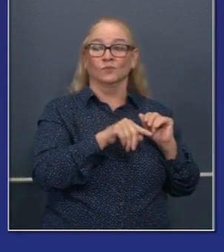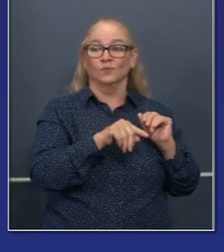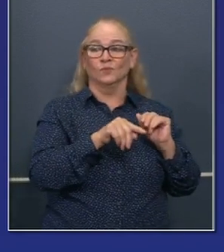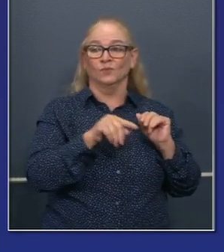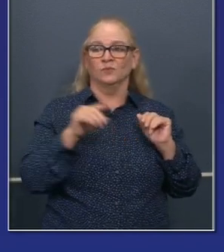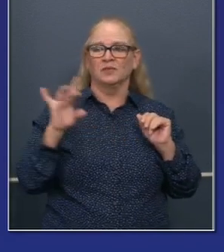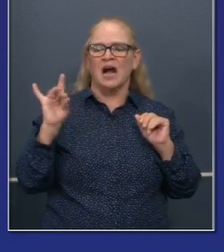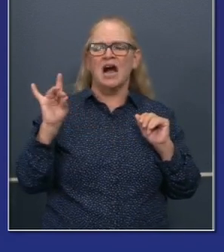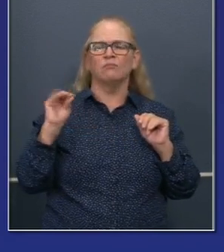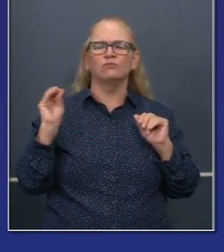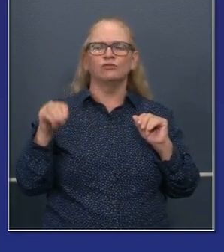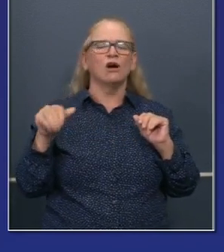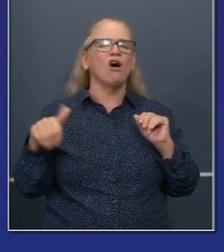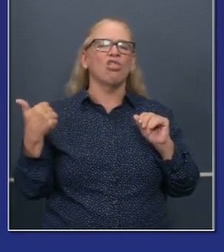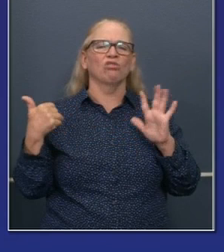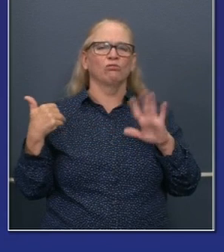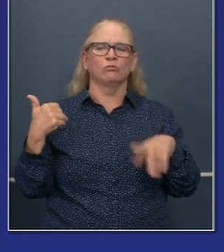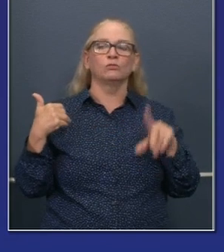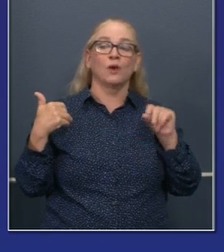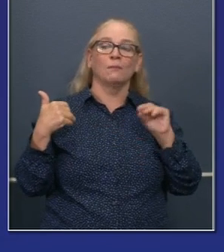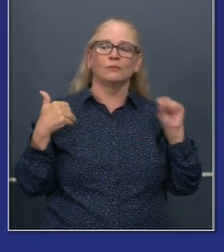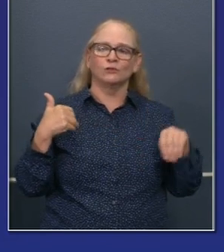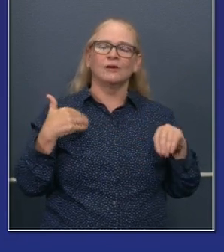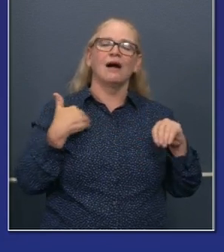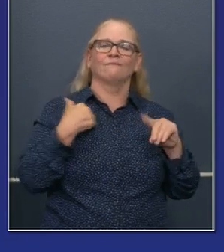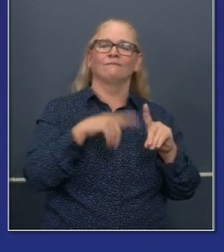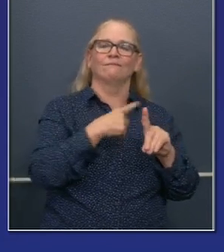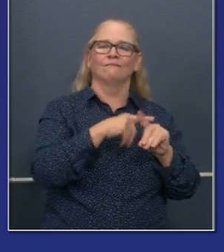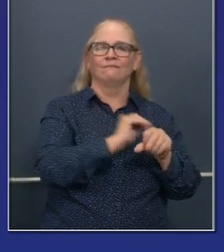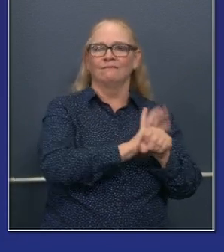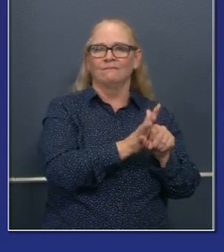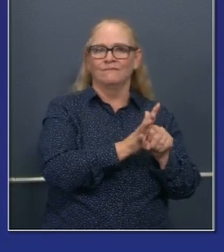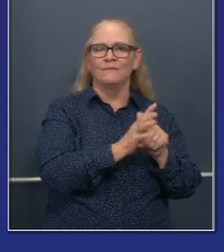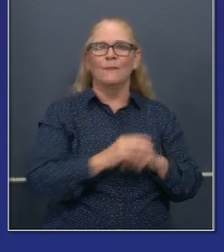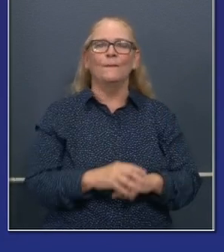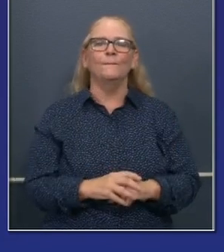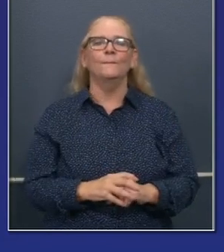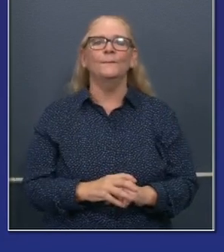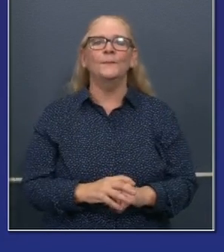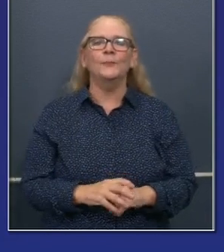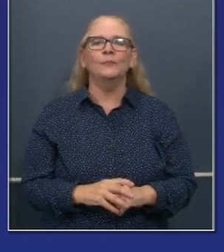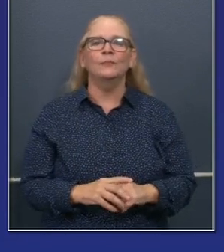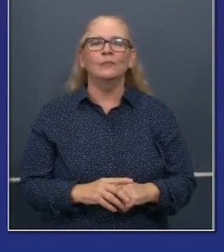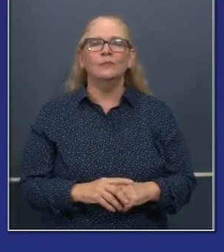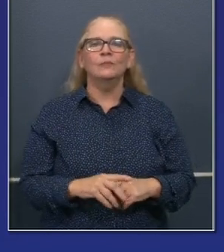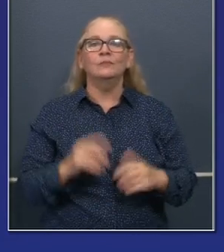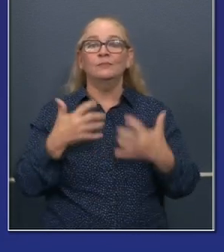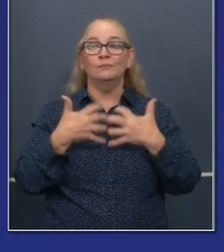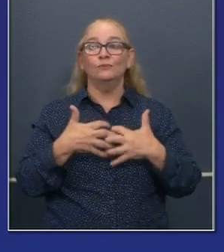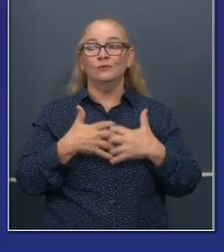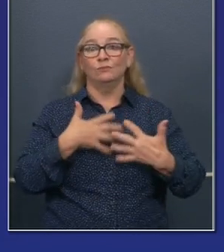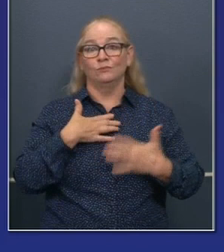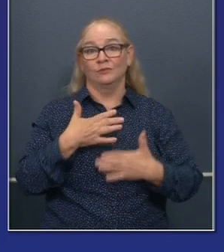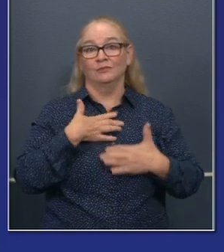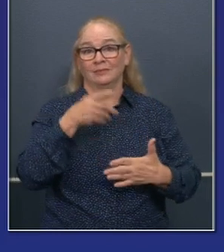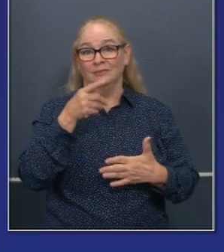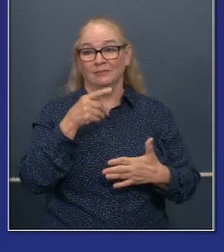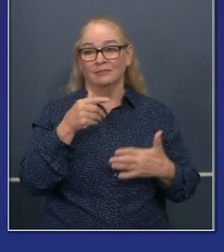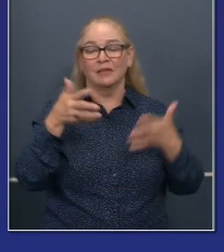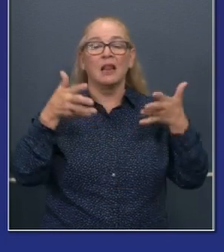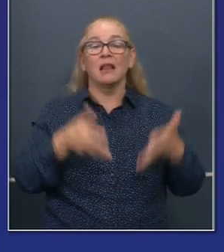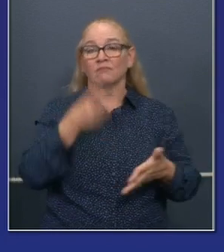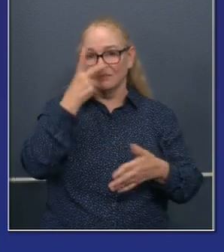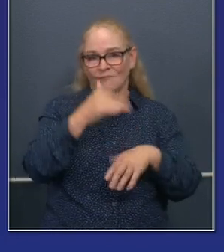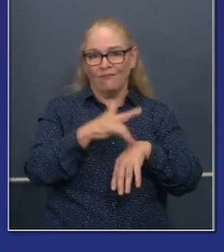patients in our high C ICU, uh, system ventilators again, north of 13,000 available, uh, doing